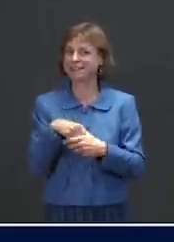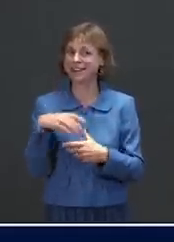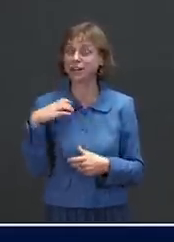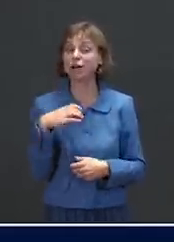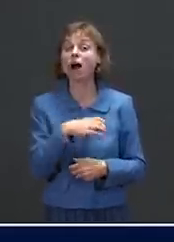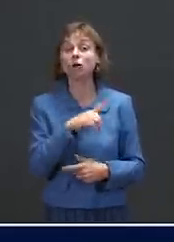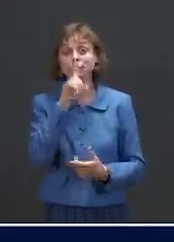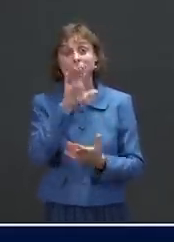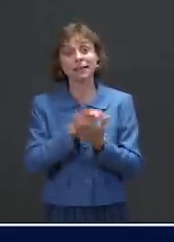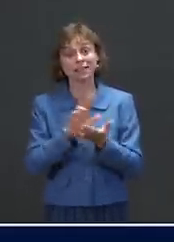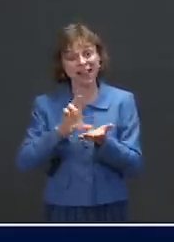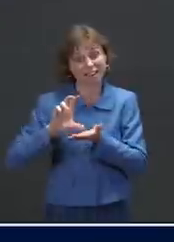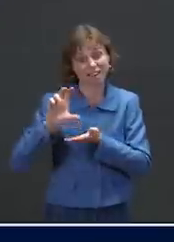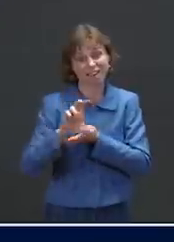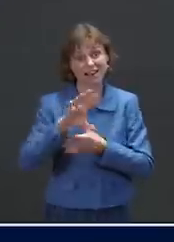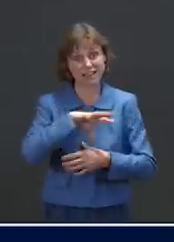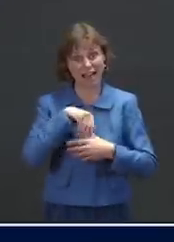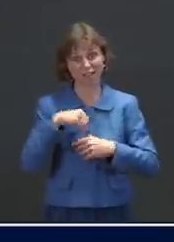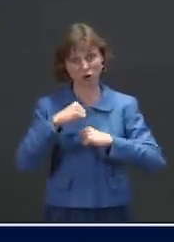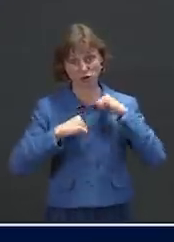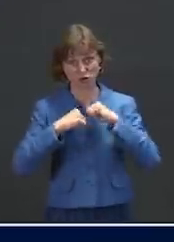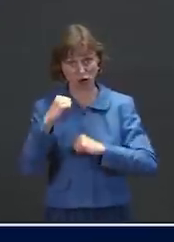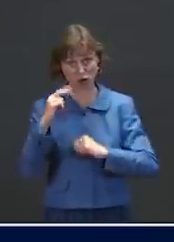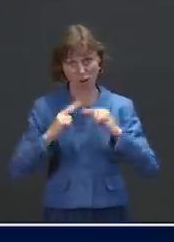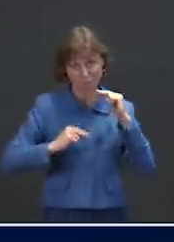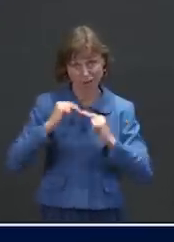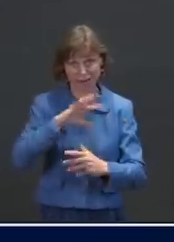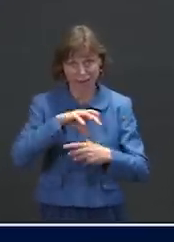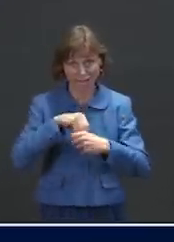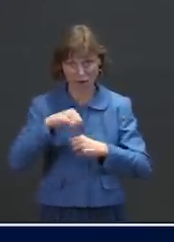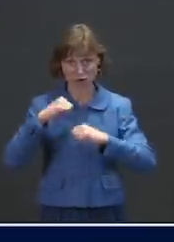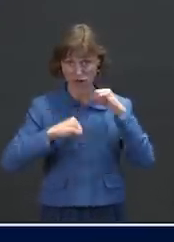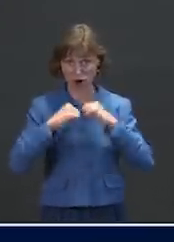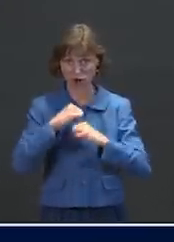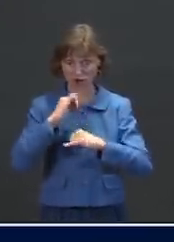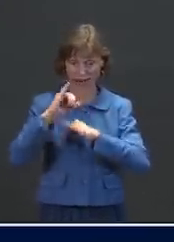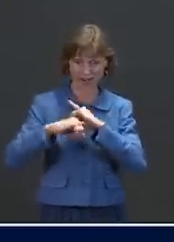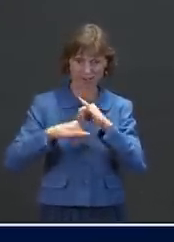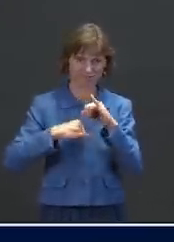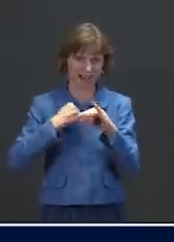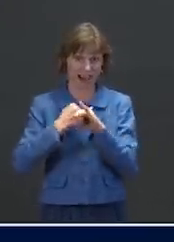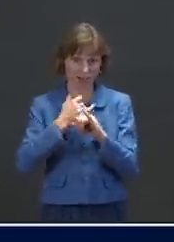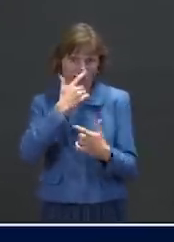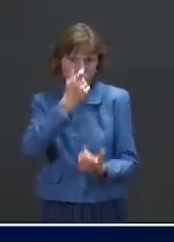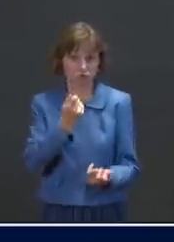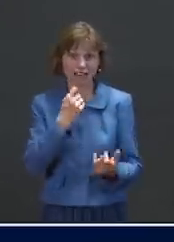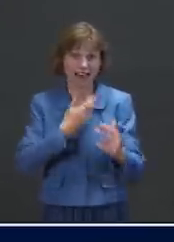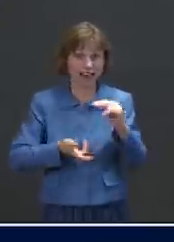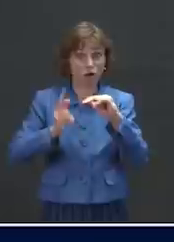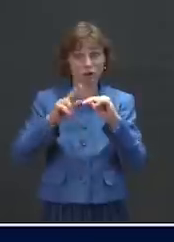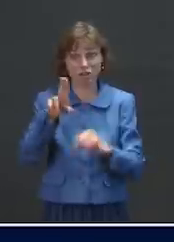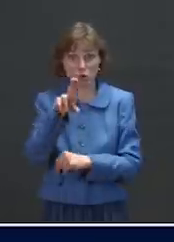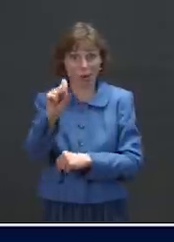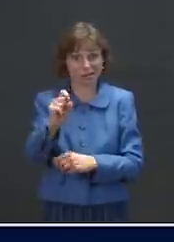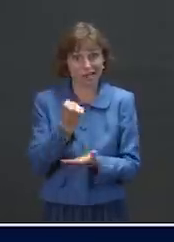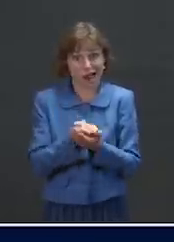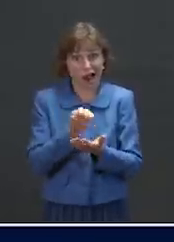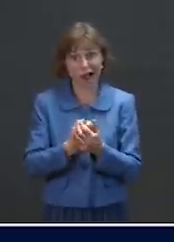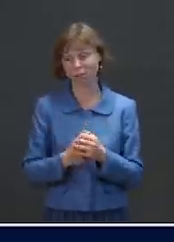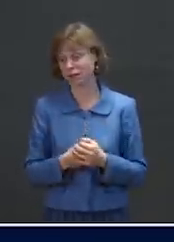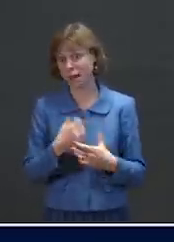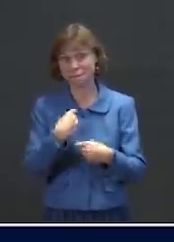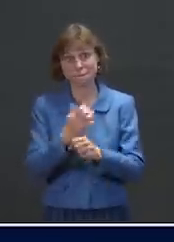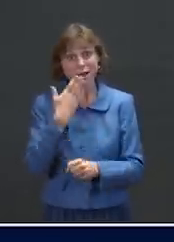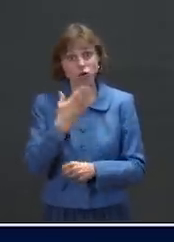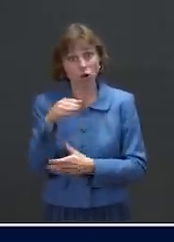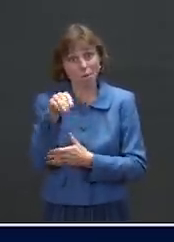investment in infrastructure, building infrastructure that's in our national interests and that boosts the U.S. economy, creates good-paying union jobs